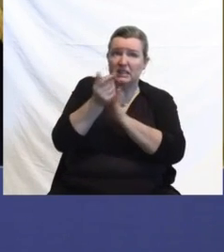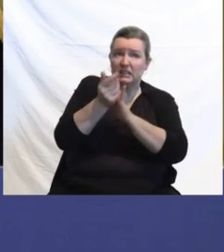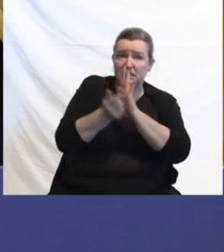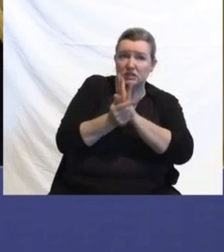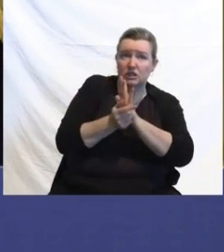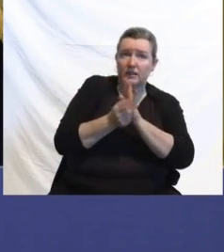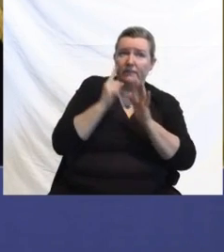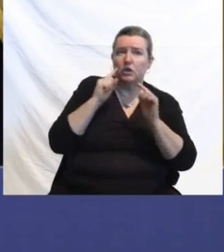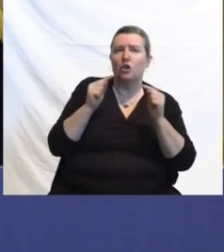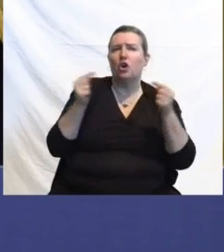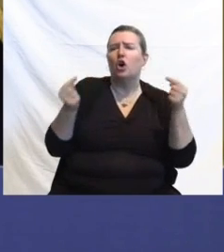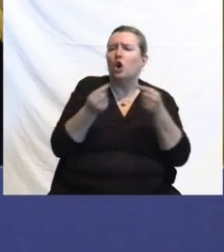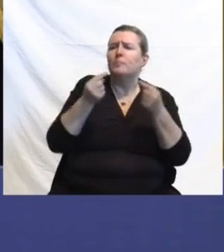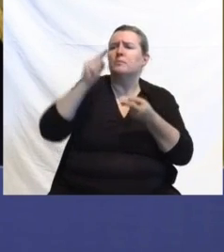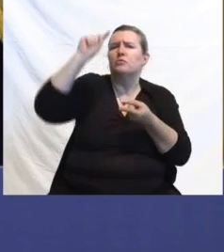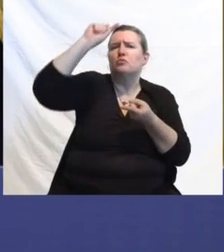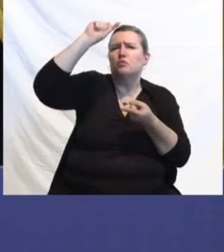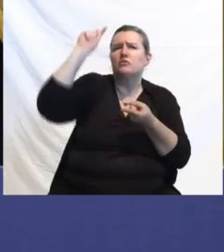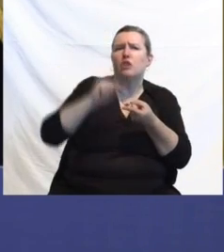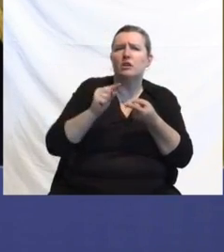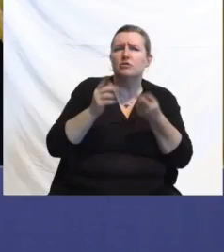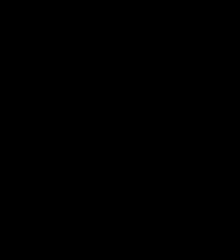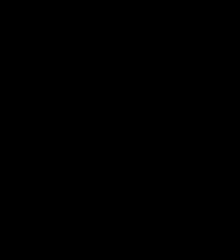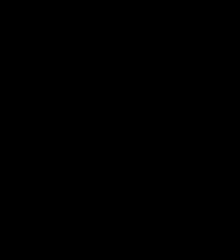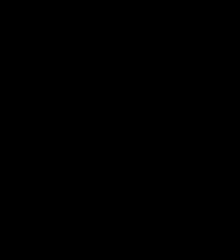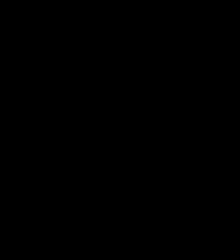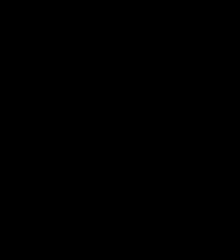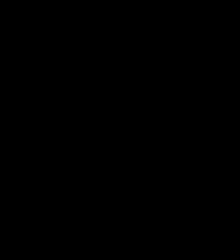particularly needle exchange programs? Thank you.